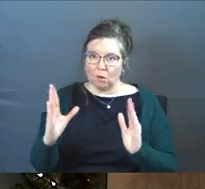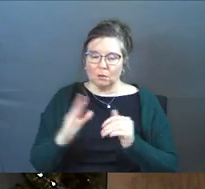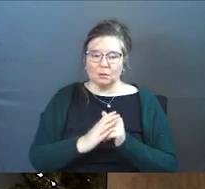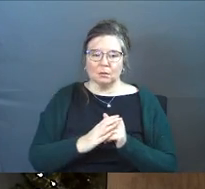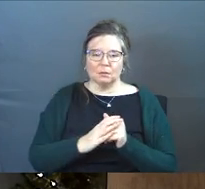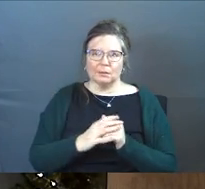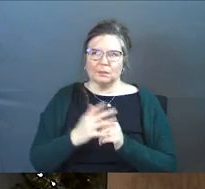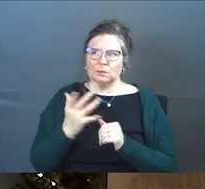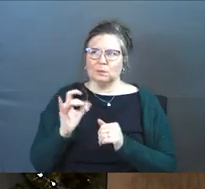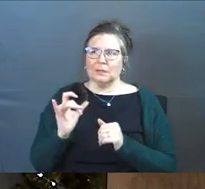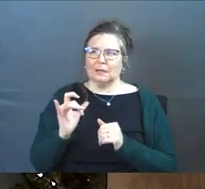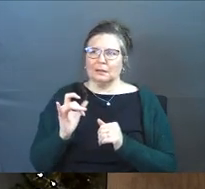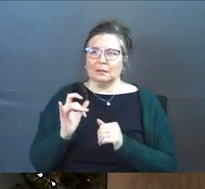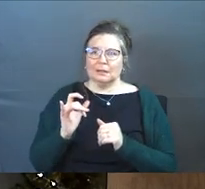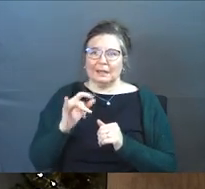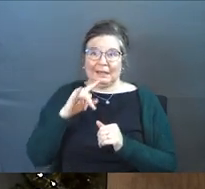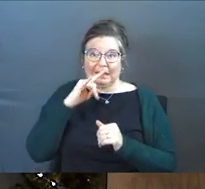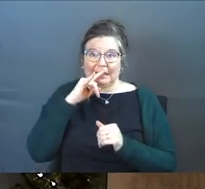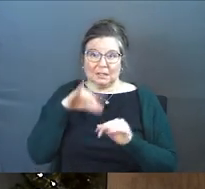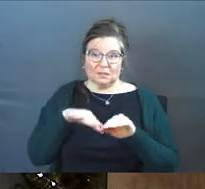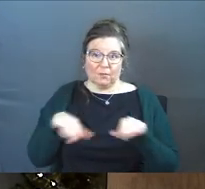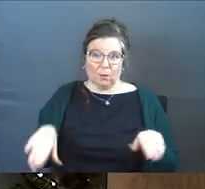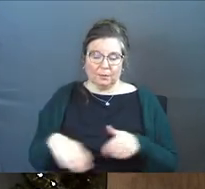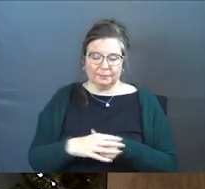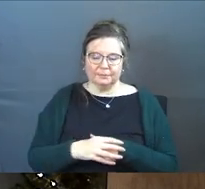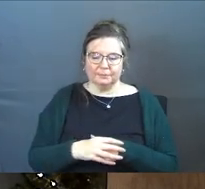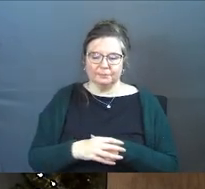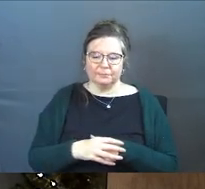and this was a this was a kid's floor